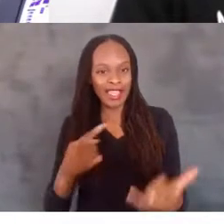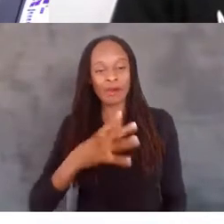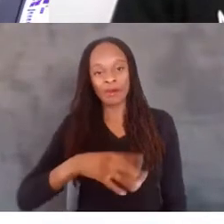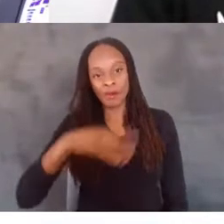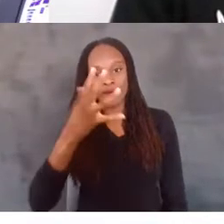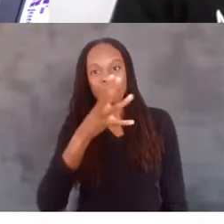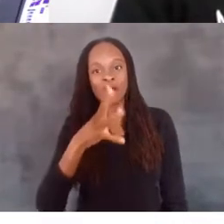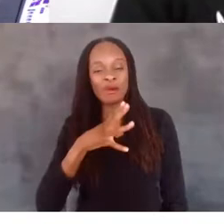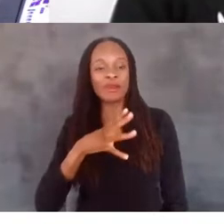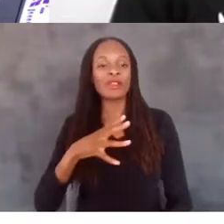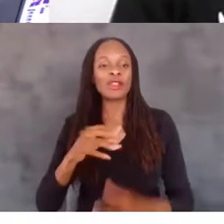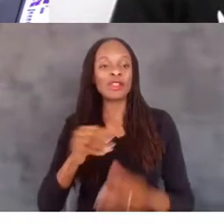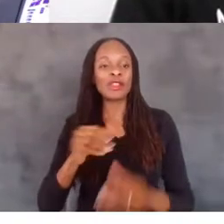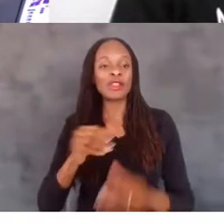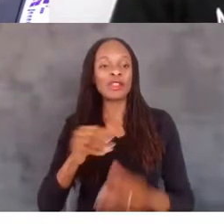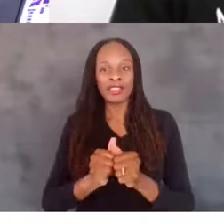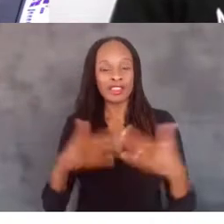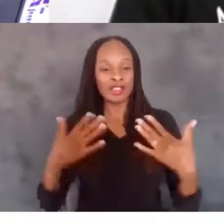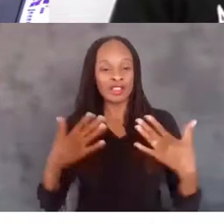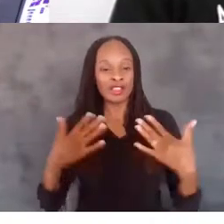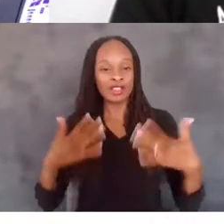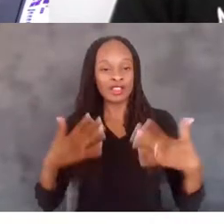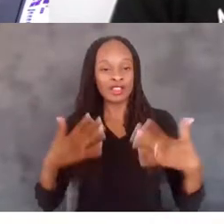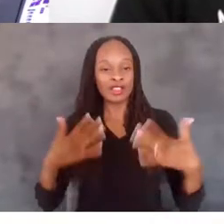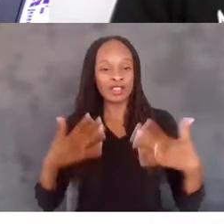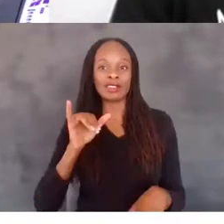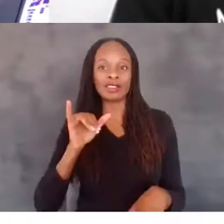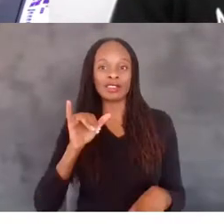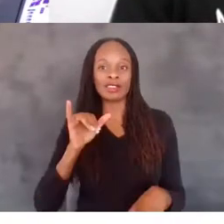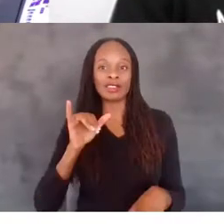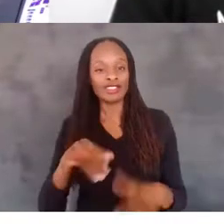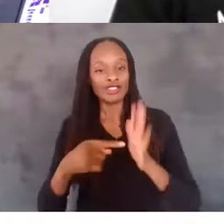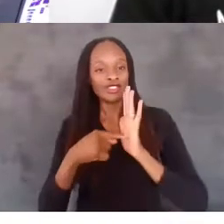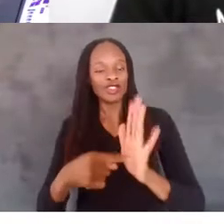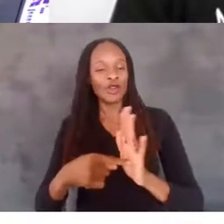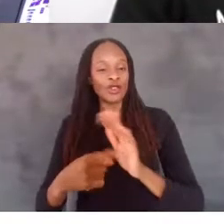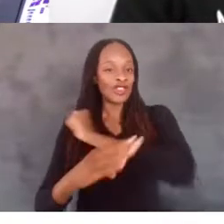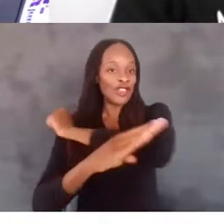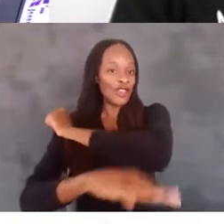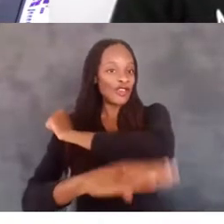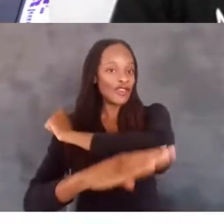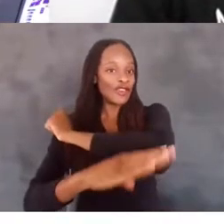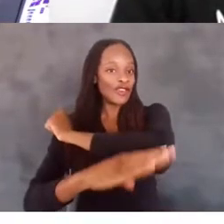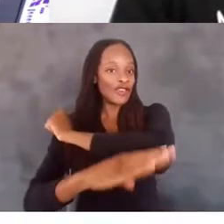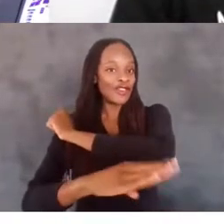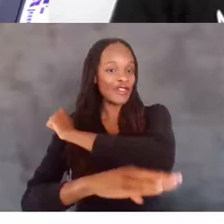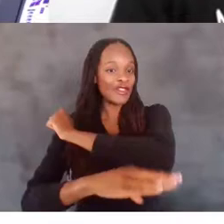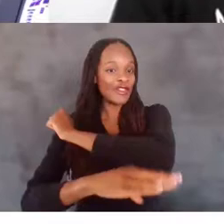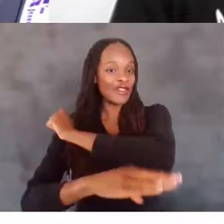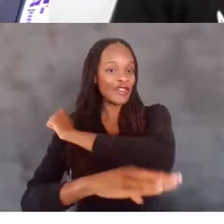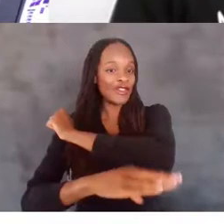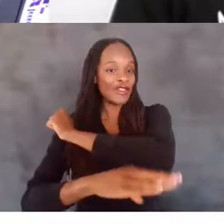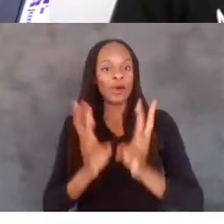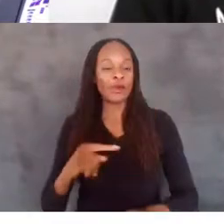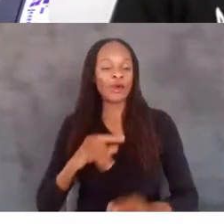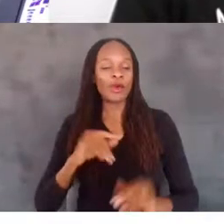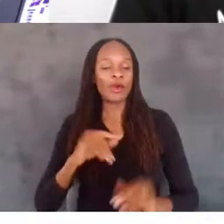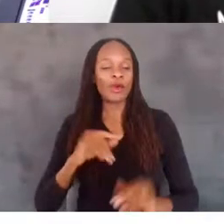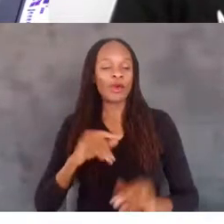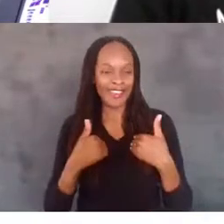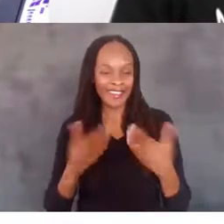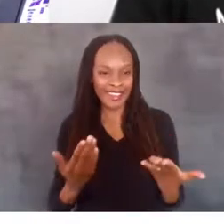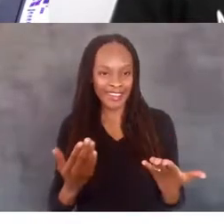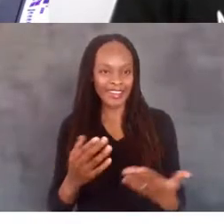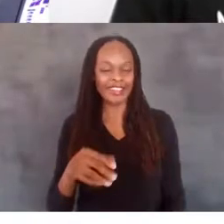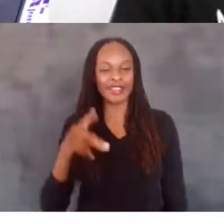a shirt with poppies that really epitomize the fall weather that we are all having here in the Pacific Northwest. I have